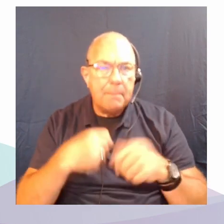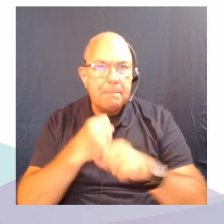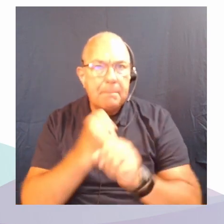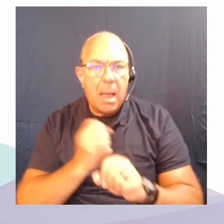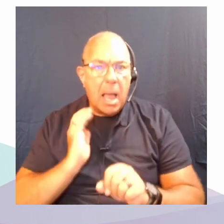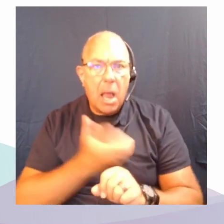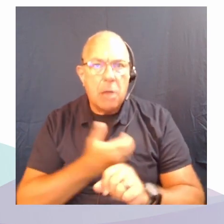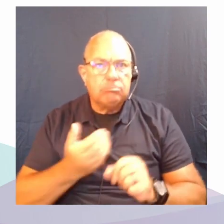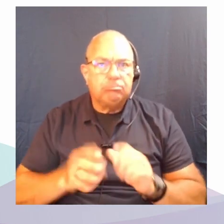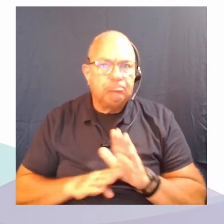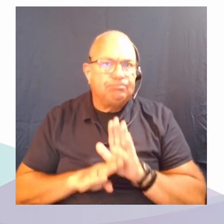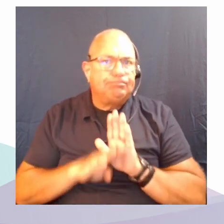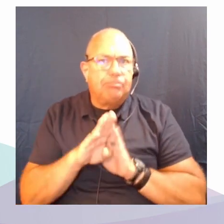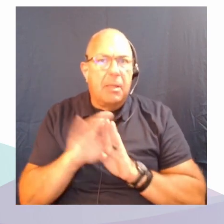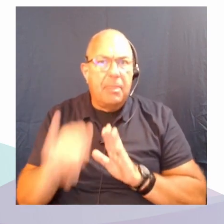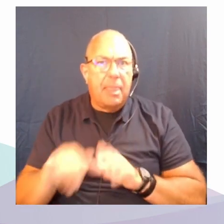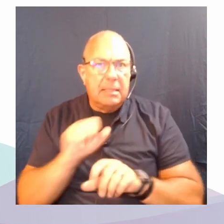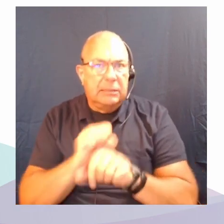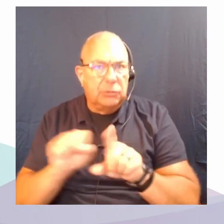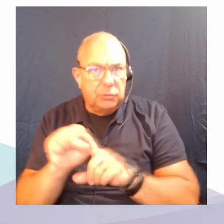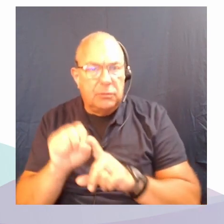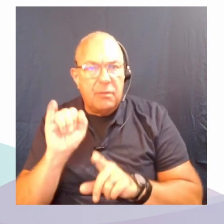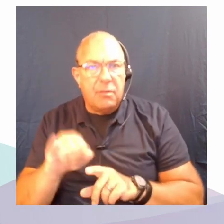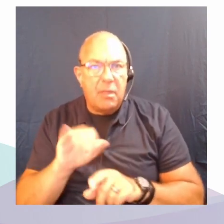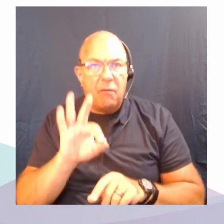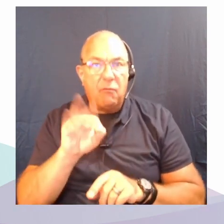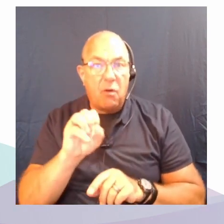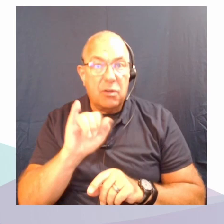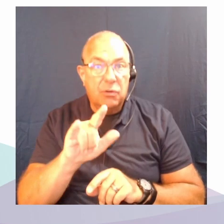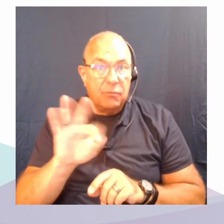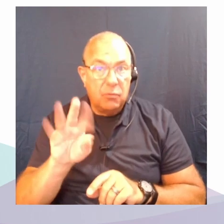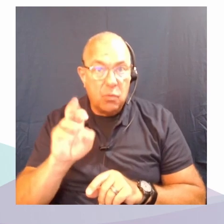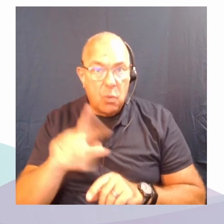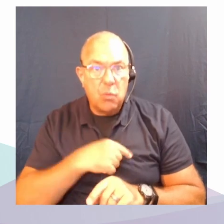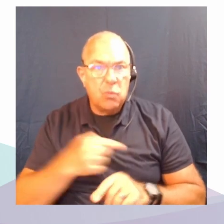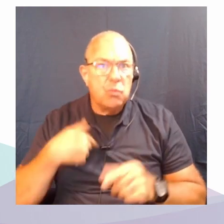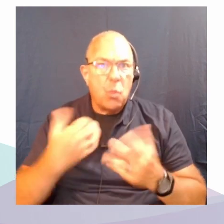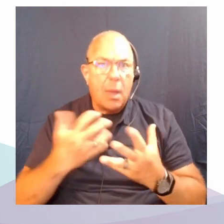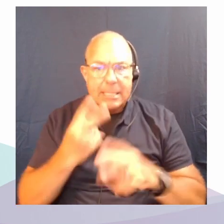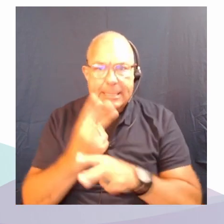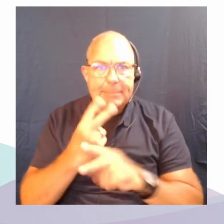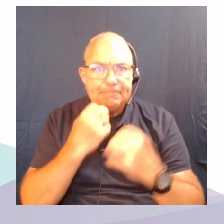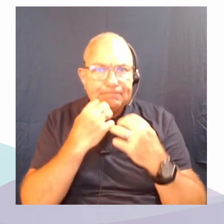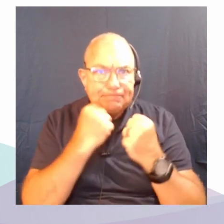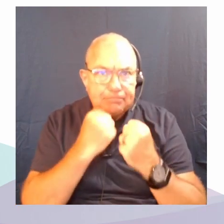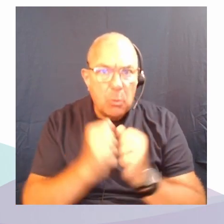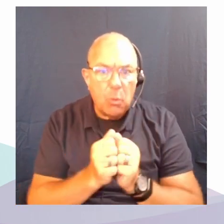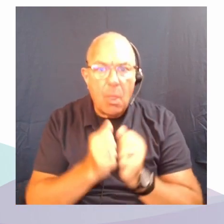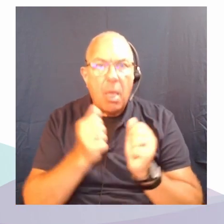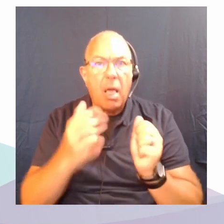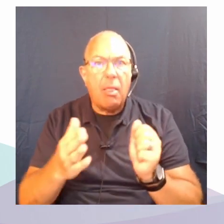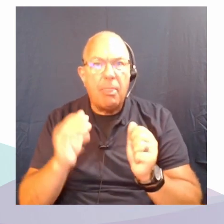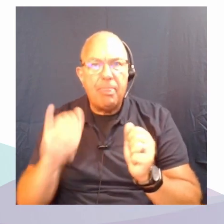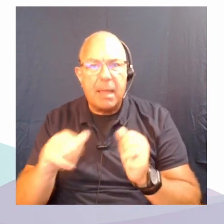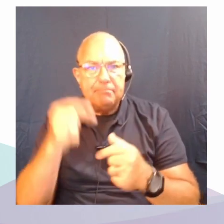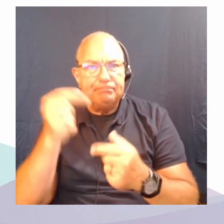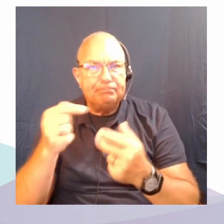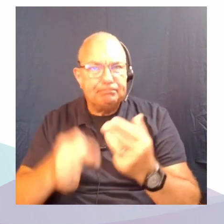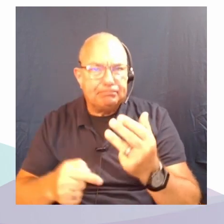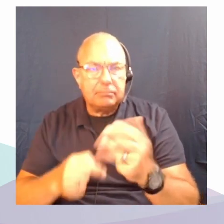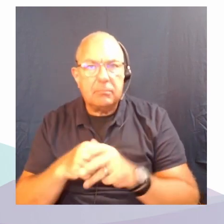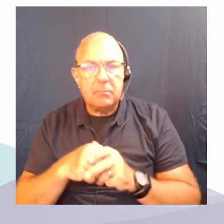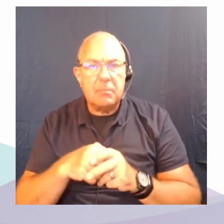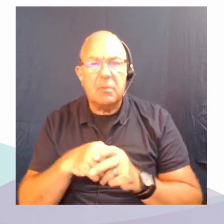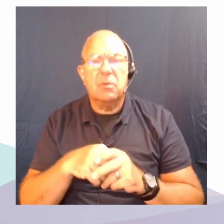context, this fossil-fueled context? What do we want to preserve without those mechanisms to live very